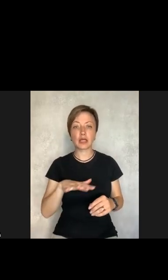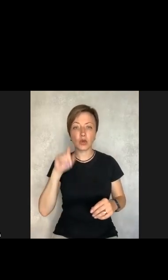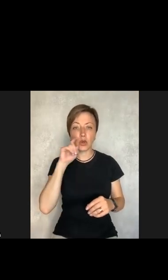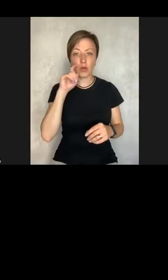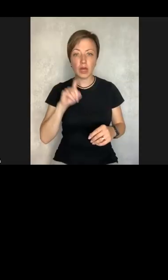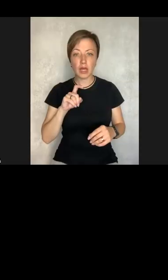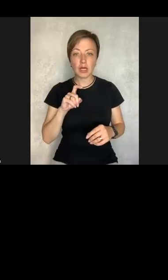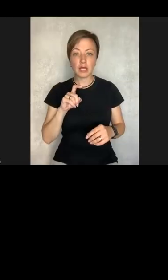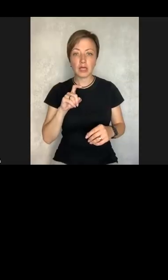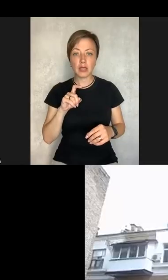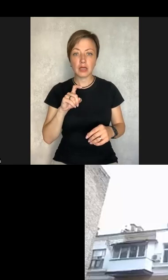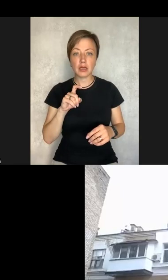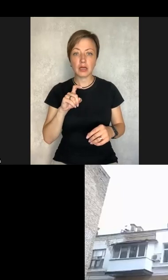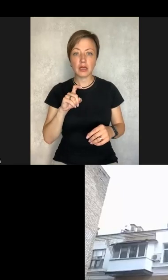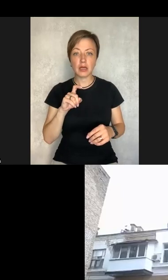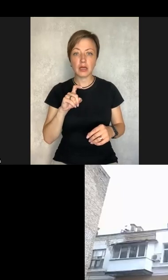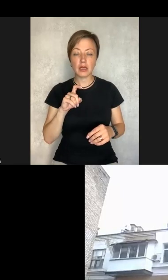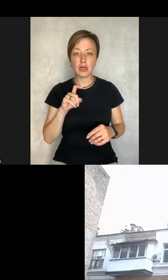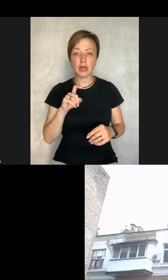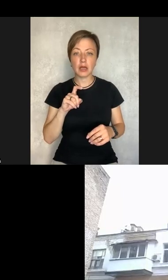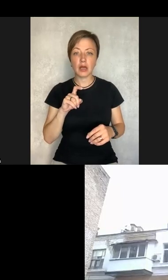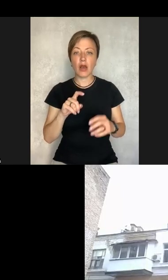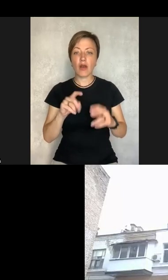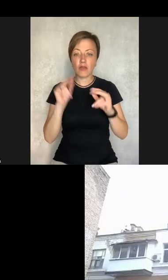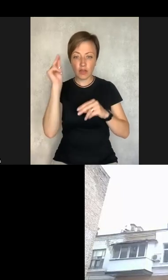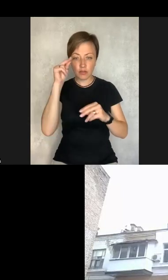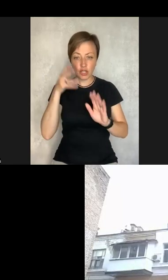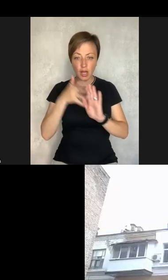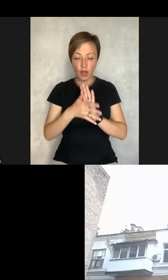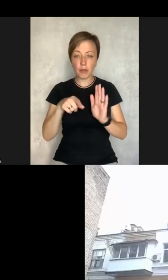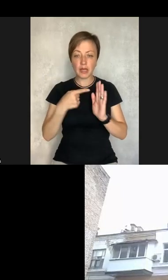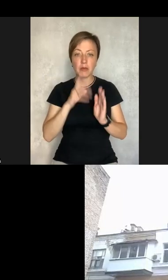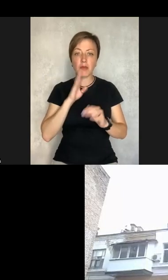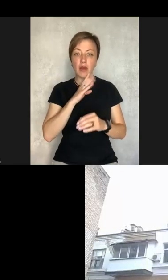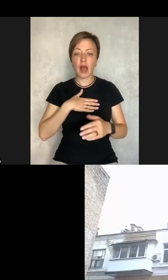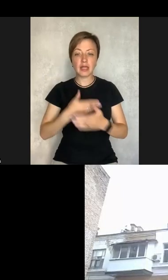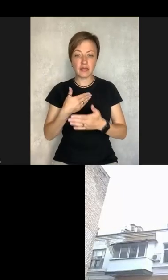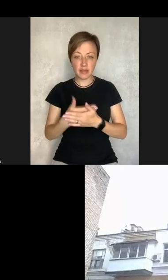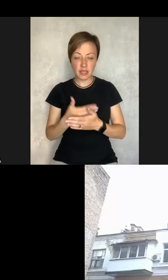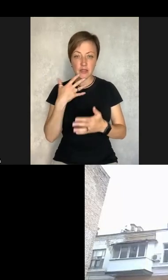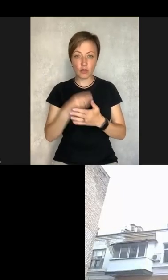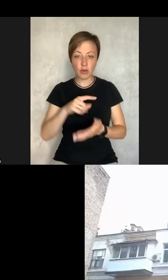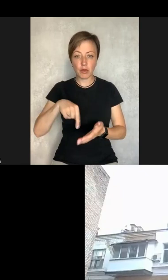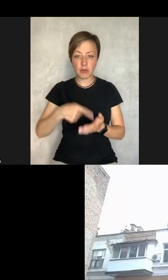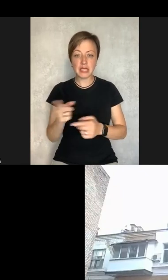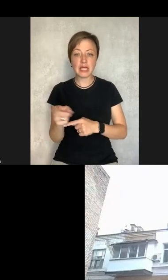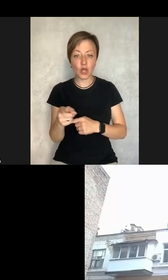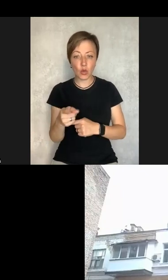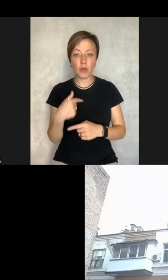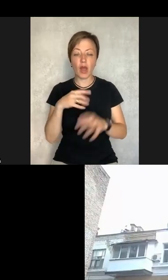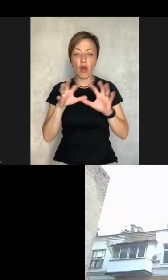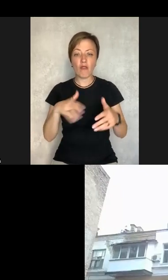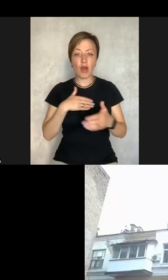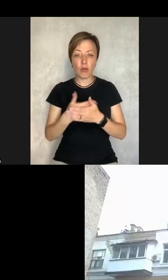disease currently on the territory of Ukraine. And I'm exploring that issue in detail. And I also am a public